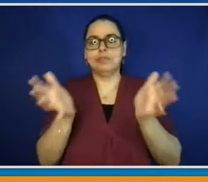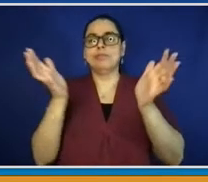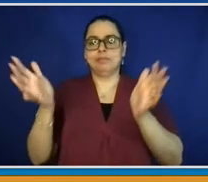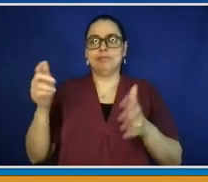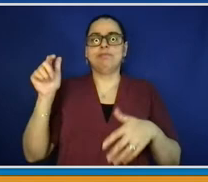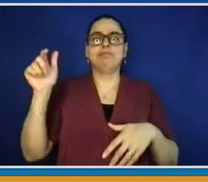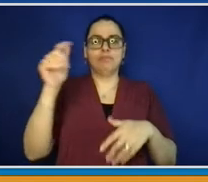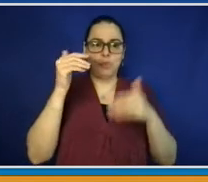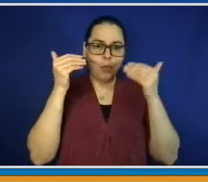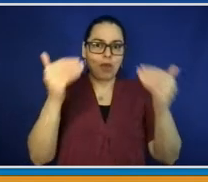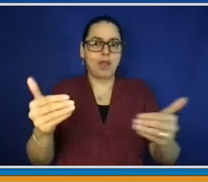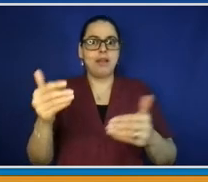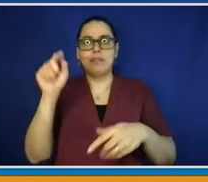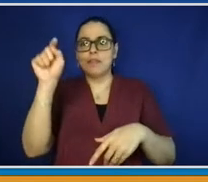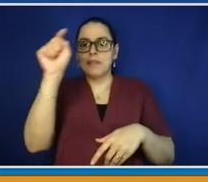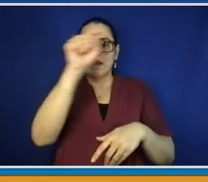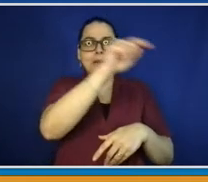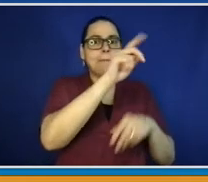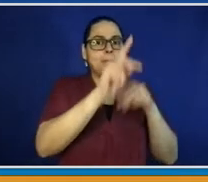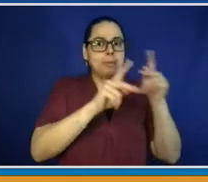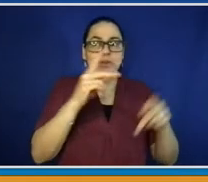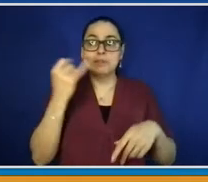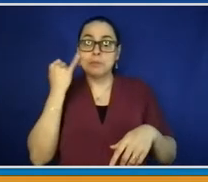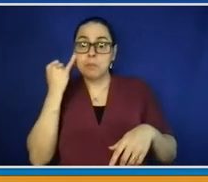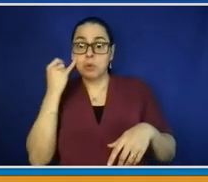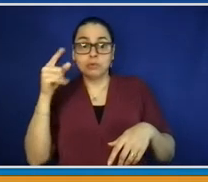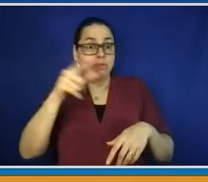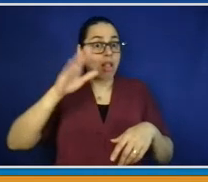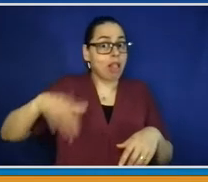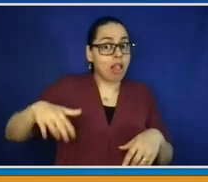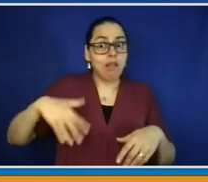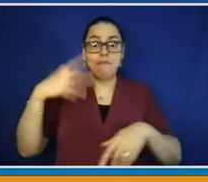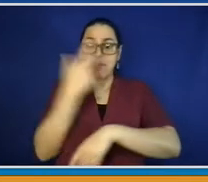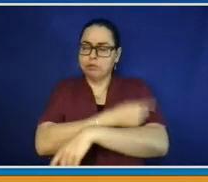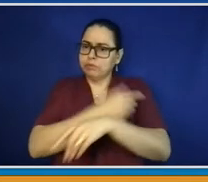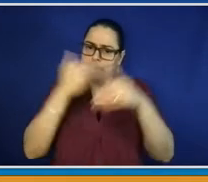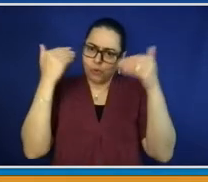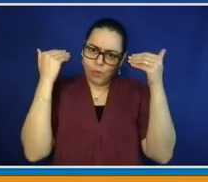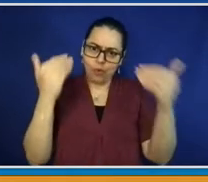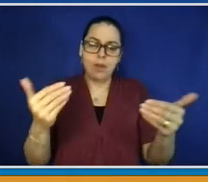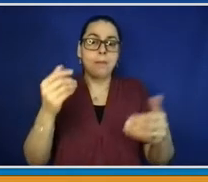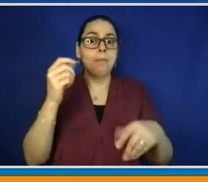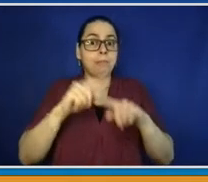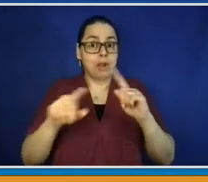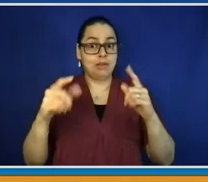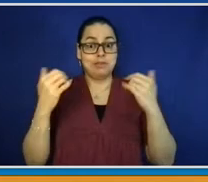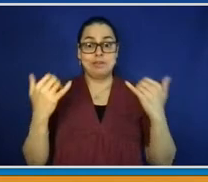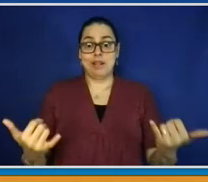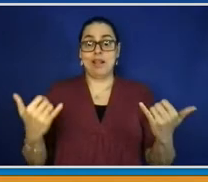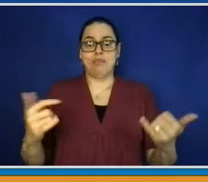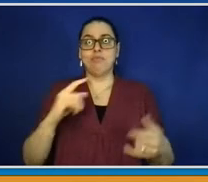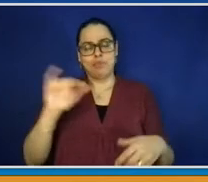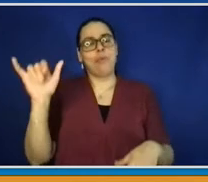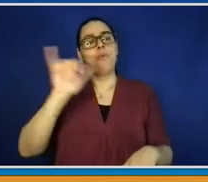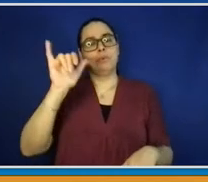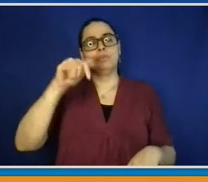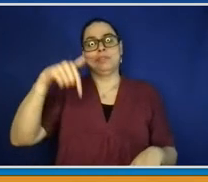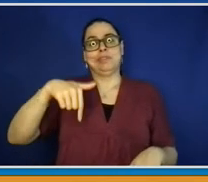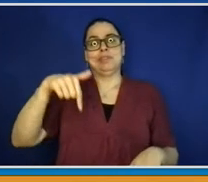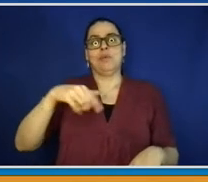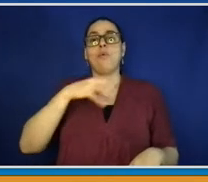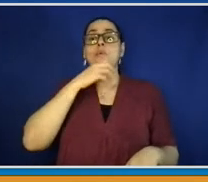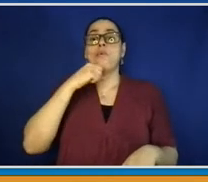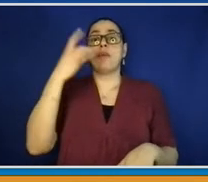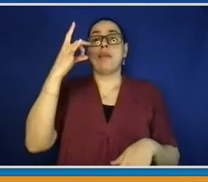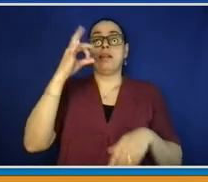are now eligible for vaccinations. But in those cases, when you're under the age of 18, you can't make the decision yourself. You have to have parental approval. So